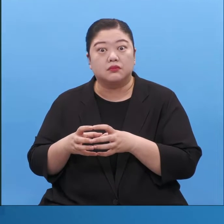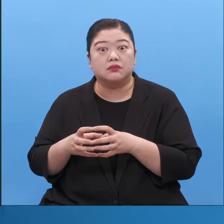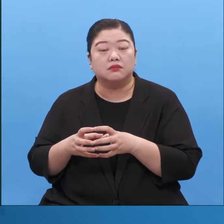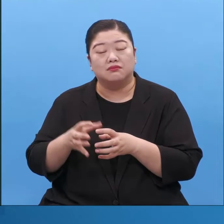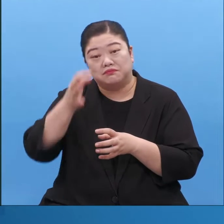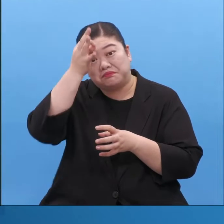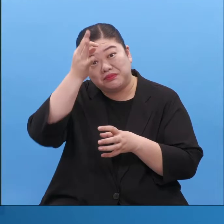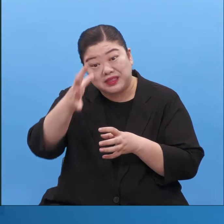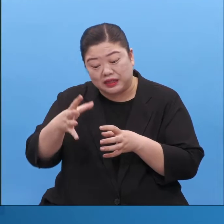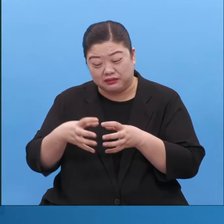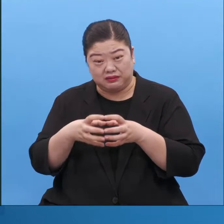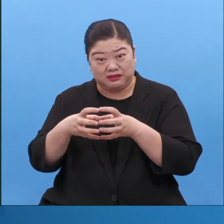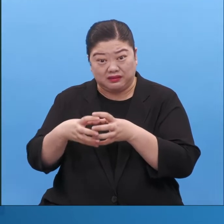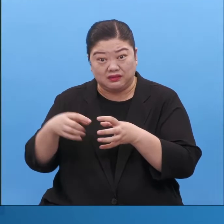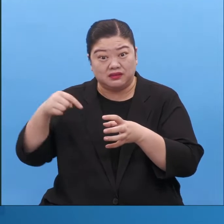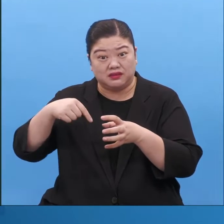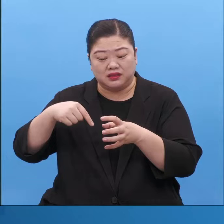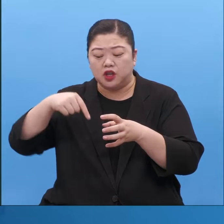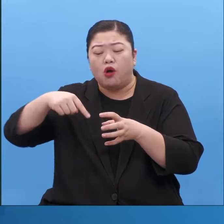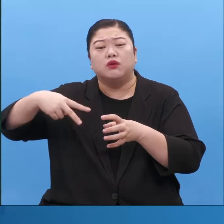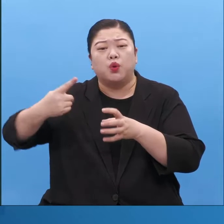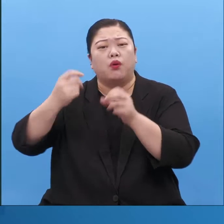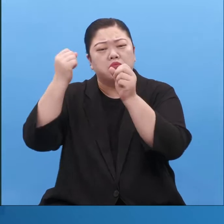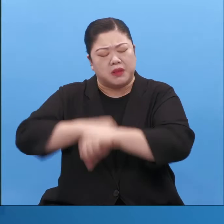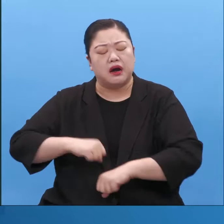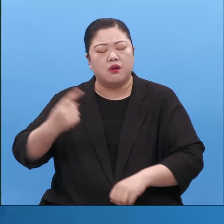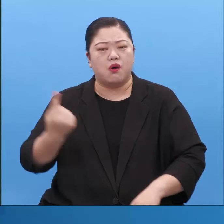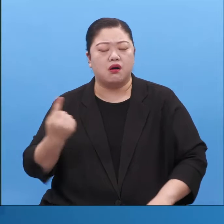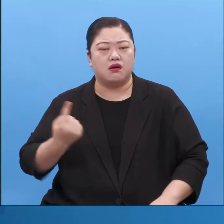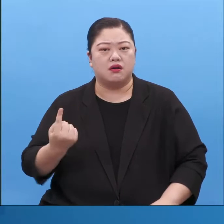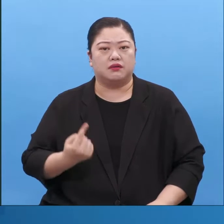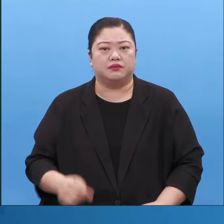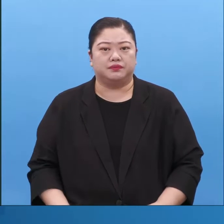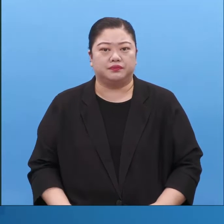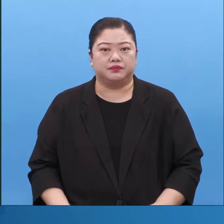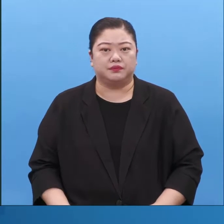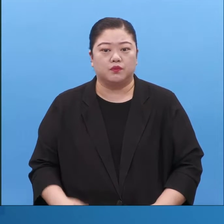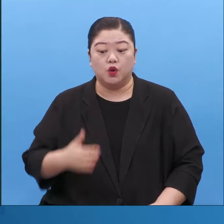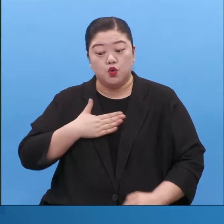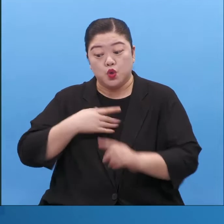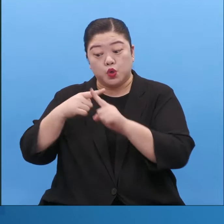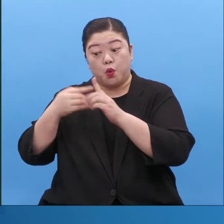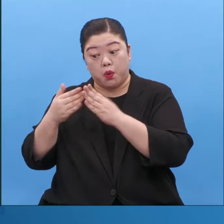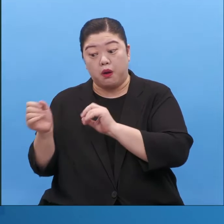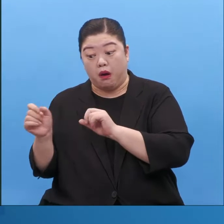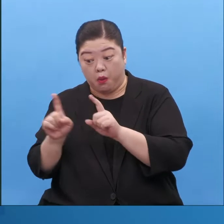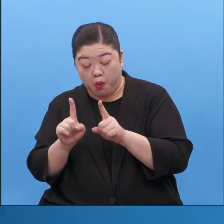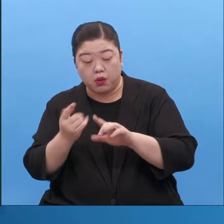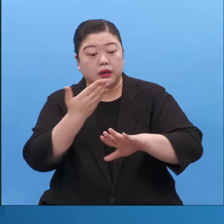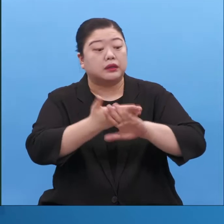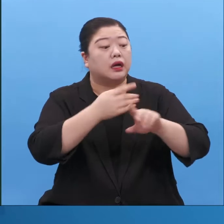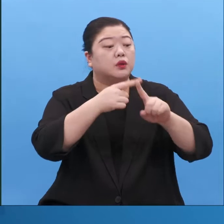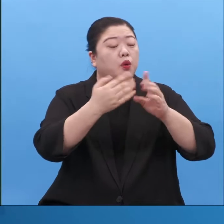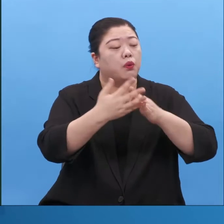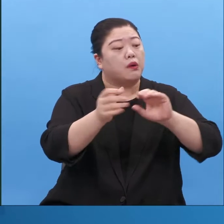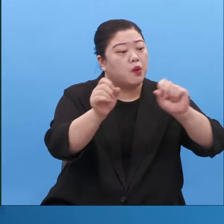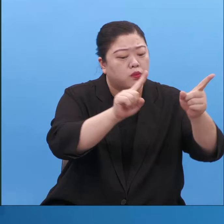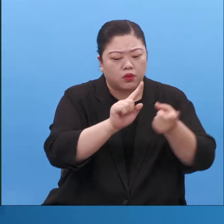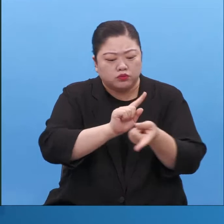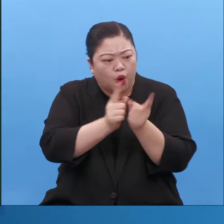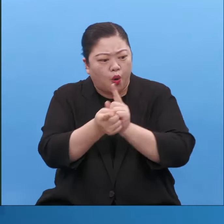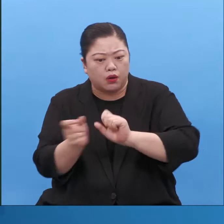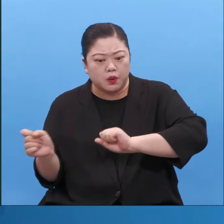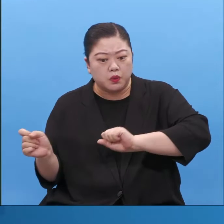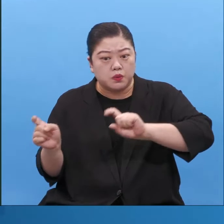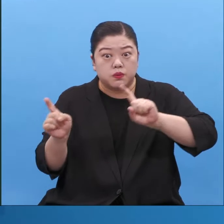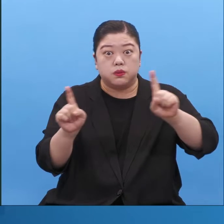that if we do things only for our church and our church will perish as well we have to do things where other churches are revived because of our church